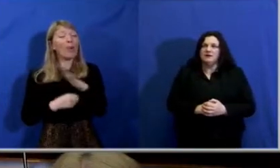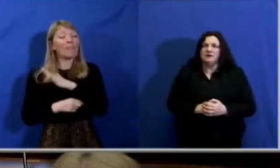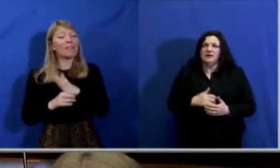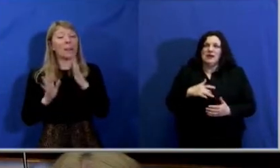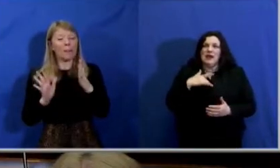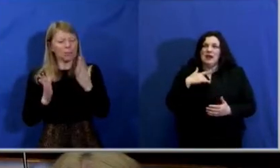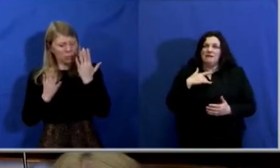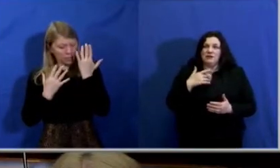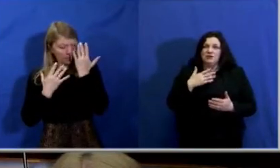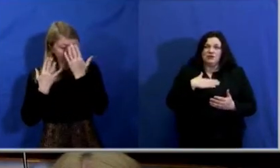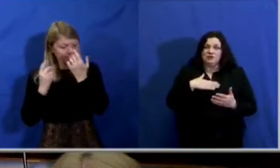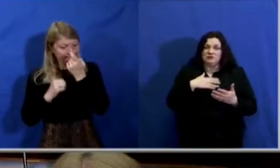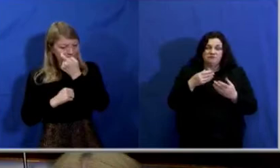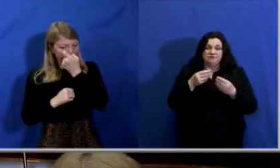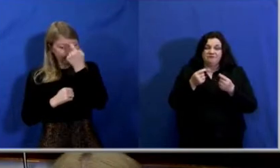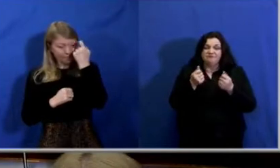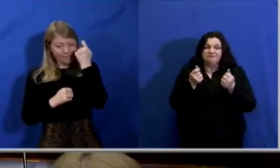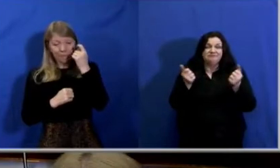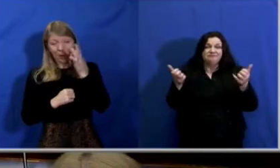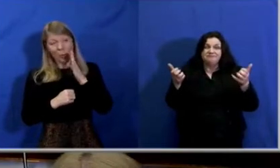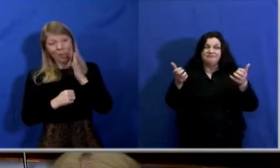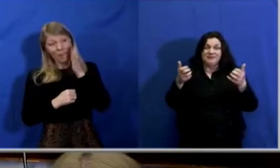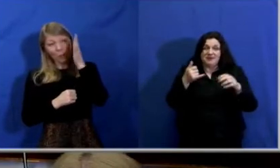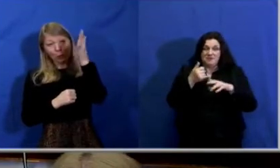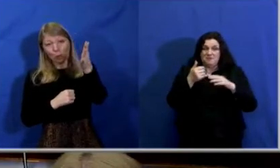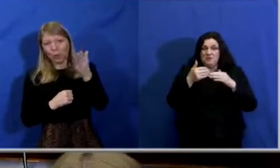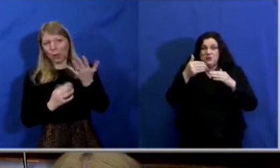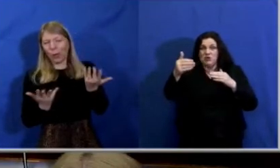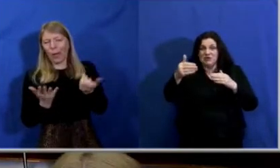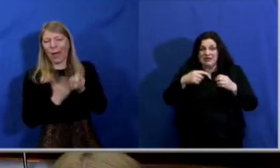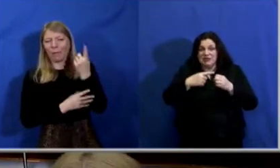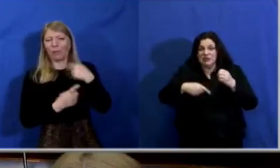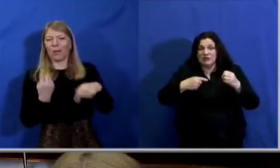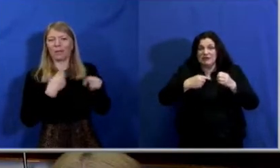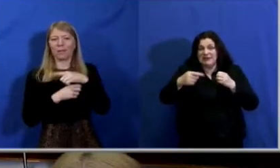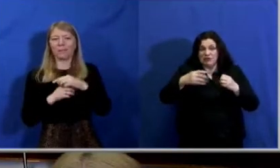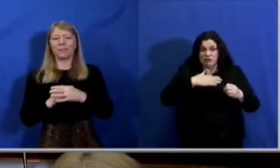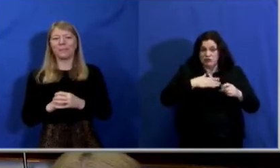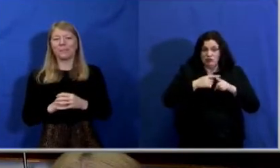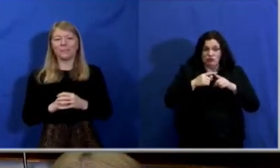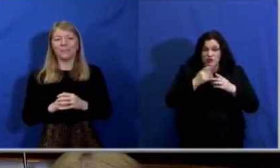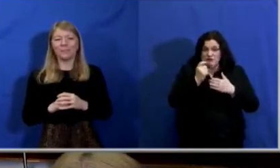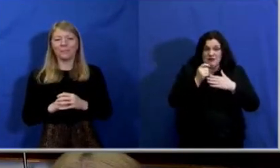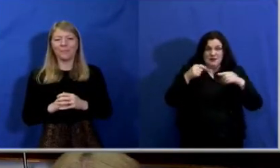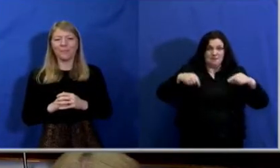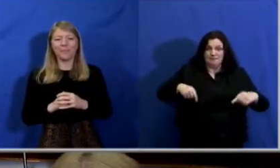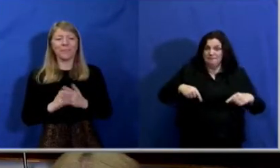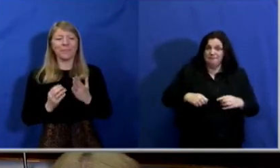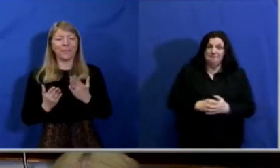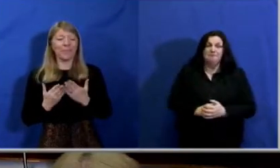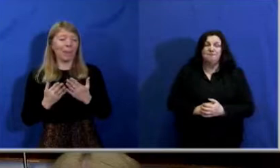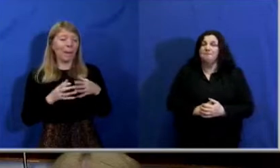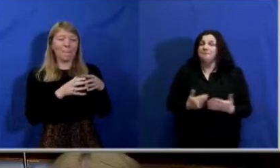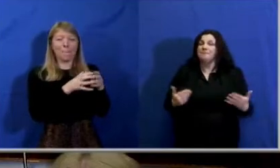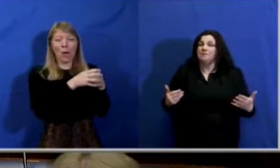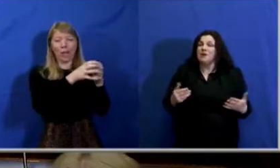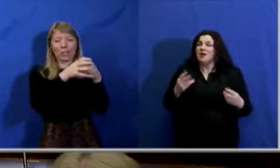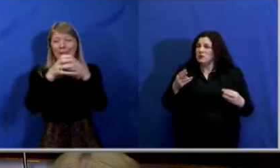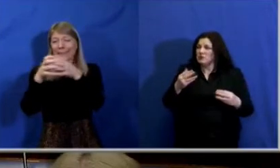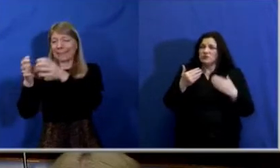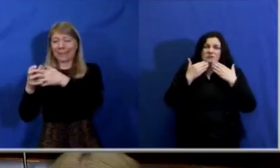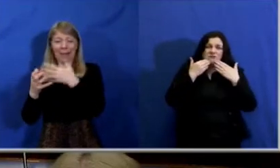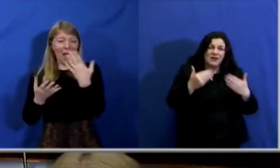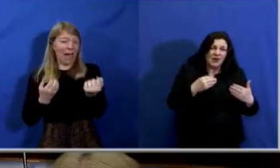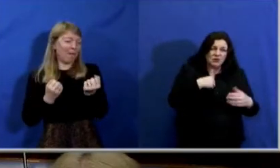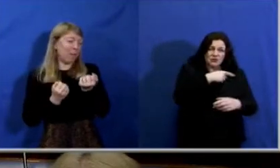Between us and eternity. I want to say a word of thanks to those colleagues from different parties who contacted us over the weekend.